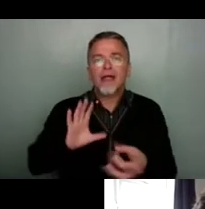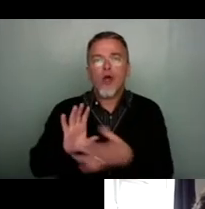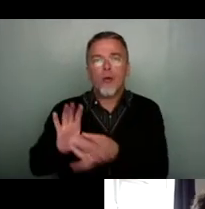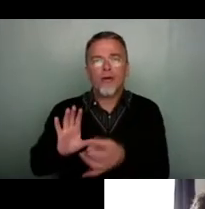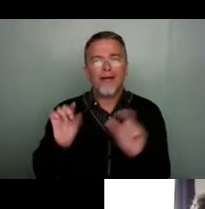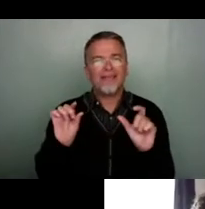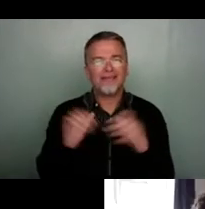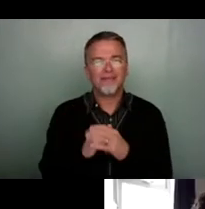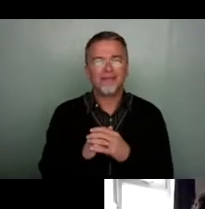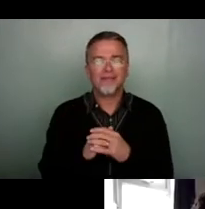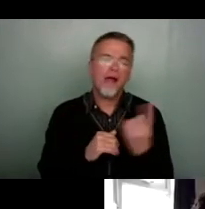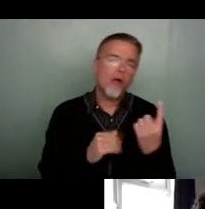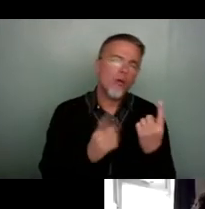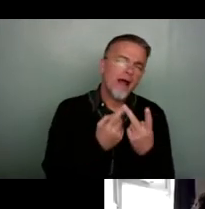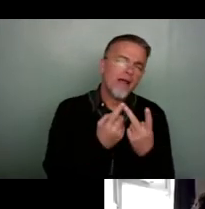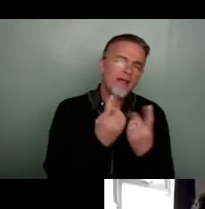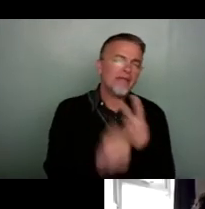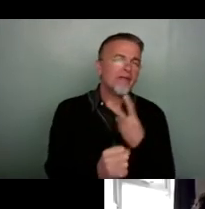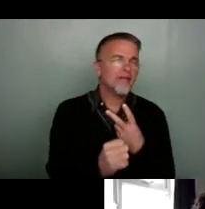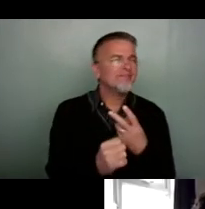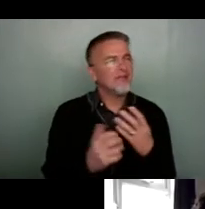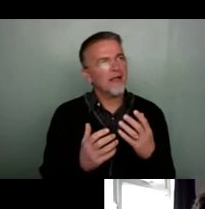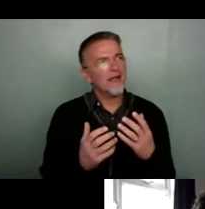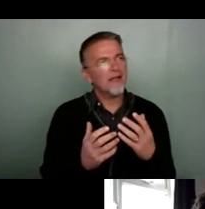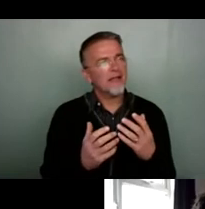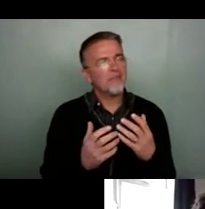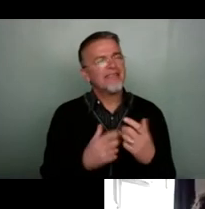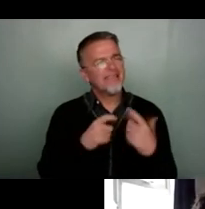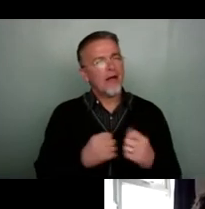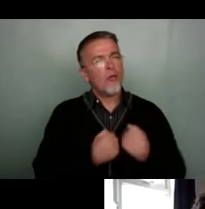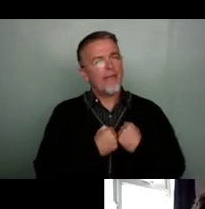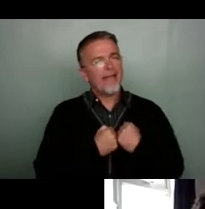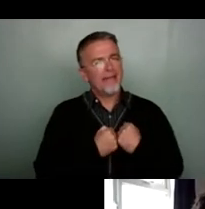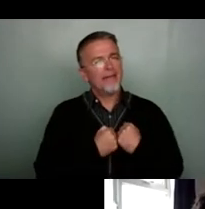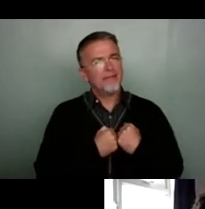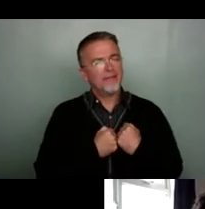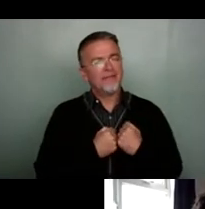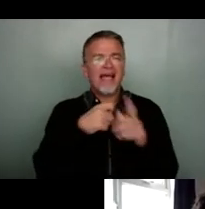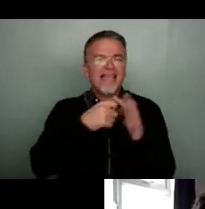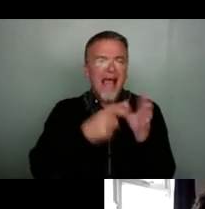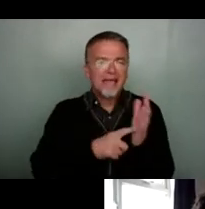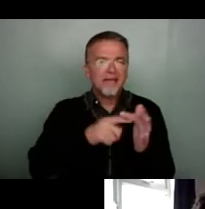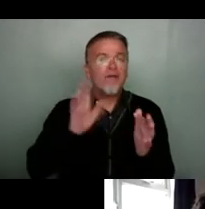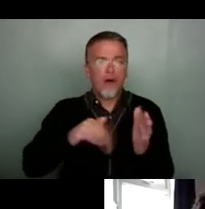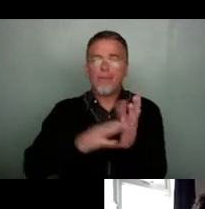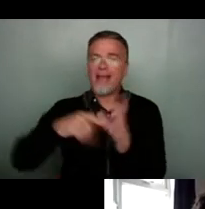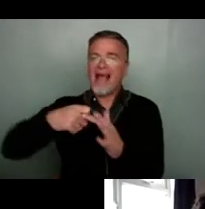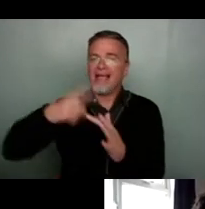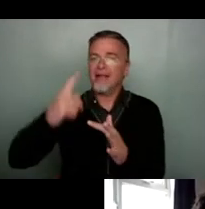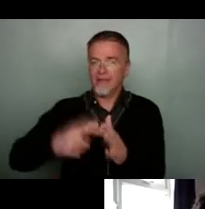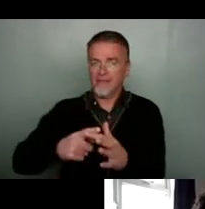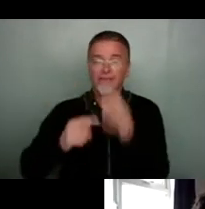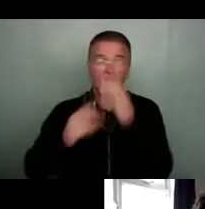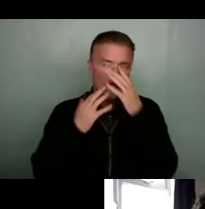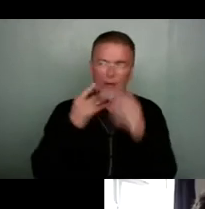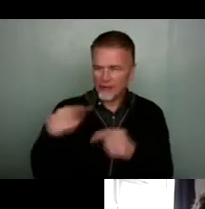bit. And I guess one of the other things that really strike that stays with me is Kate from make when she was talking about what had